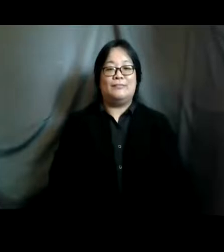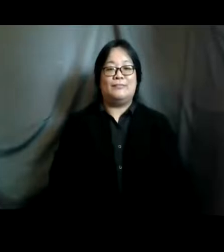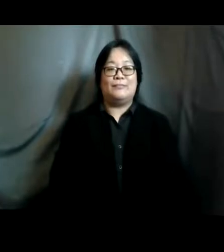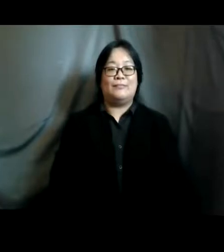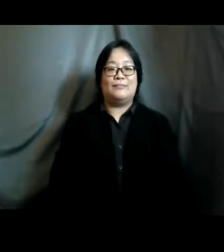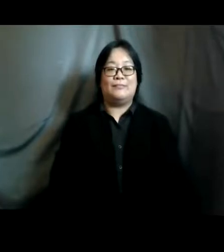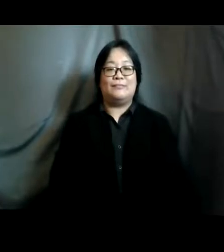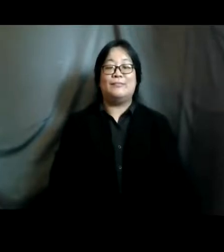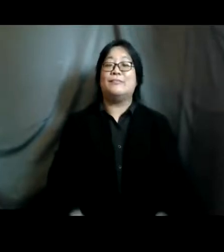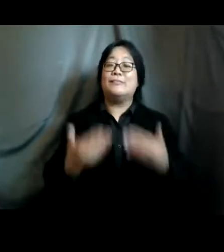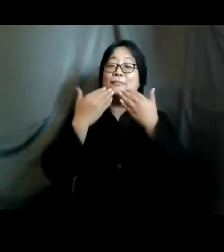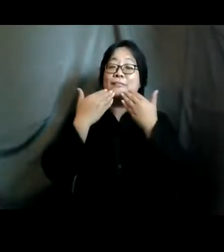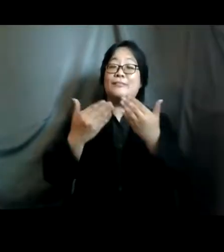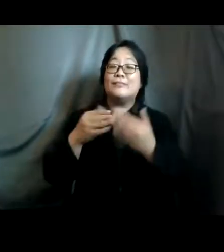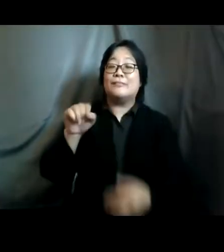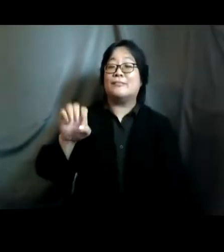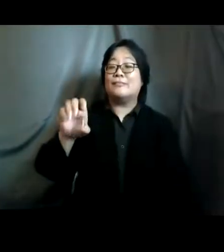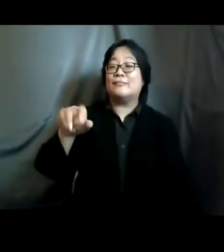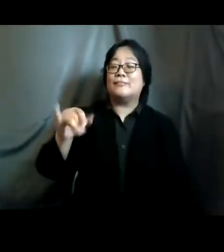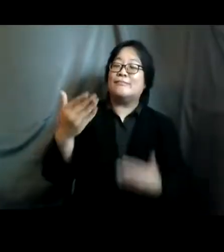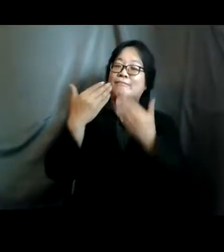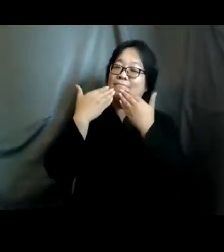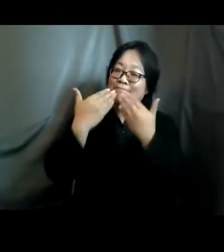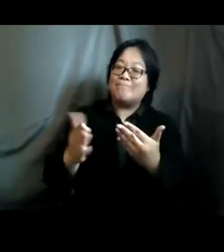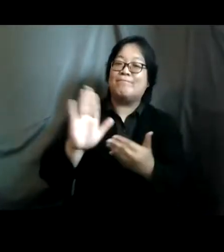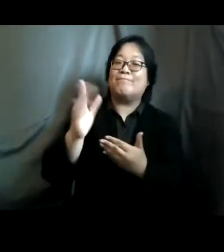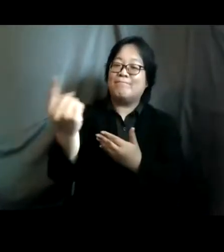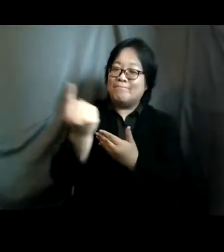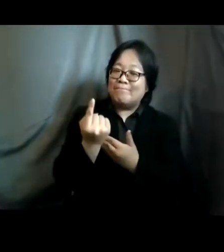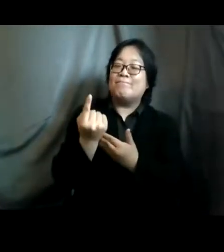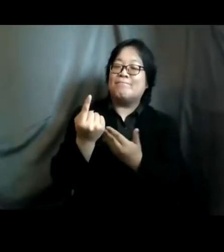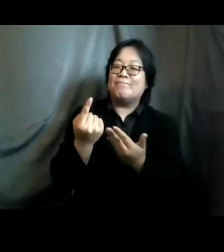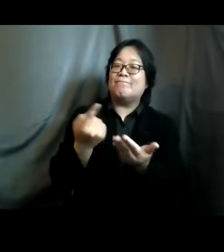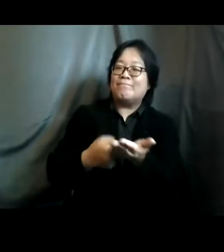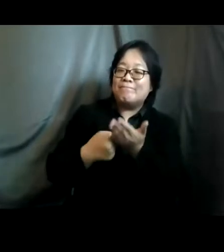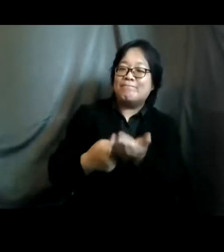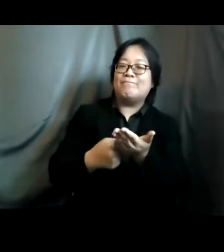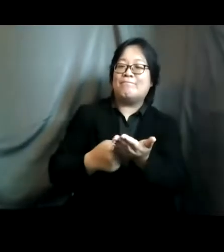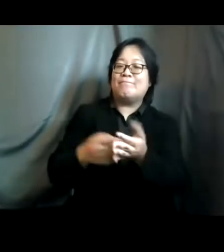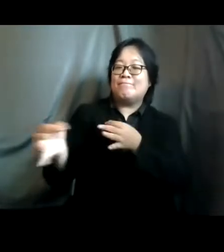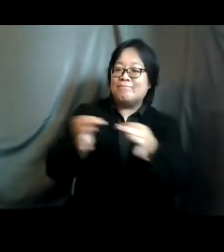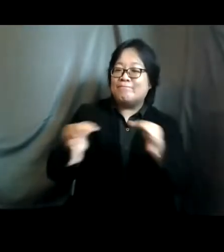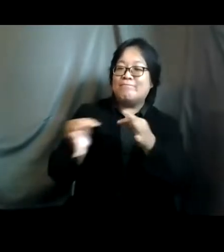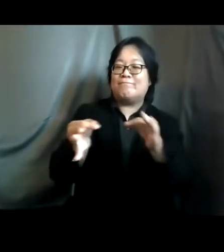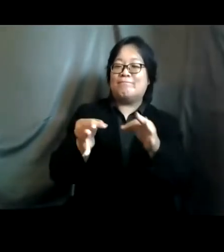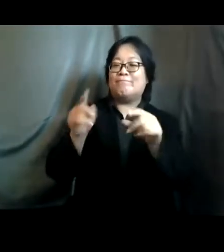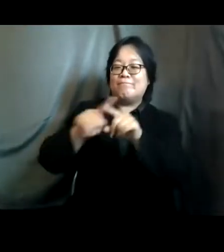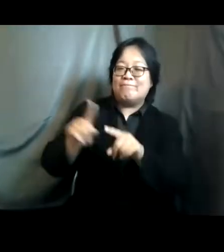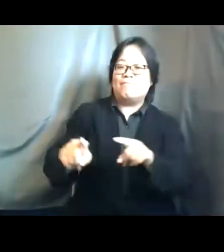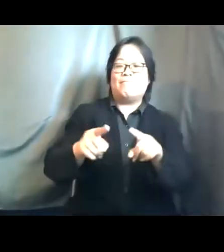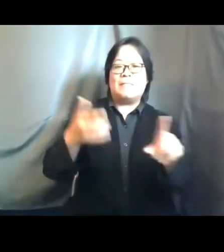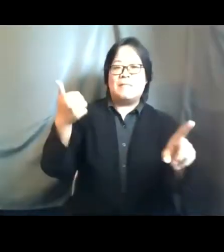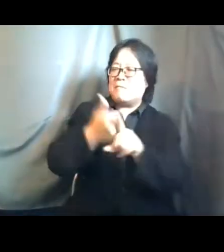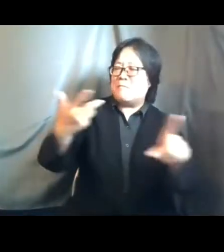thank you so much so i we truly appreciate your presence and also highlighting the multi-farious gendered impact of covet 19